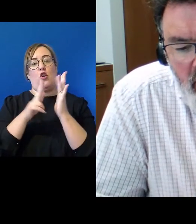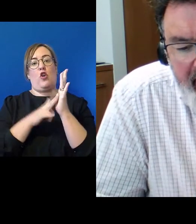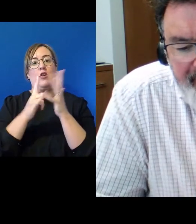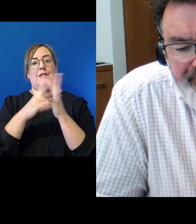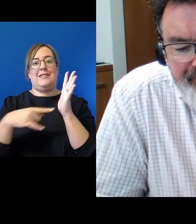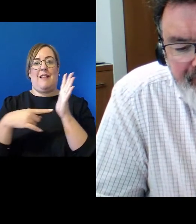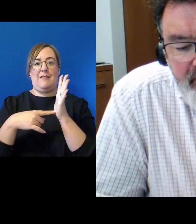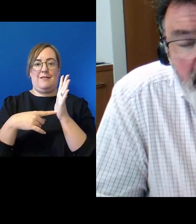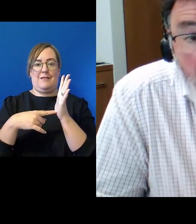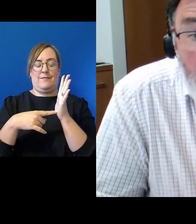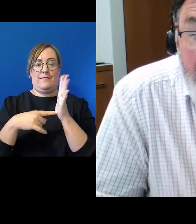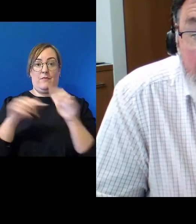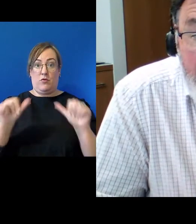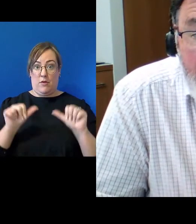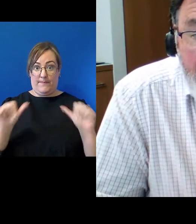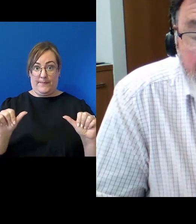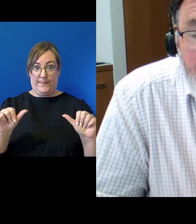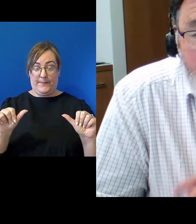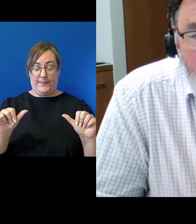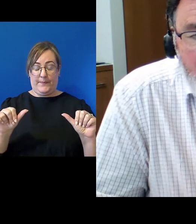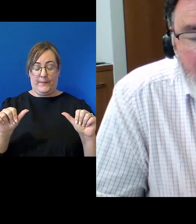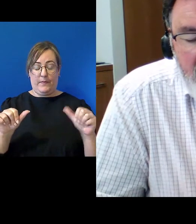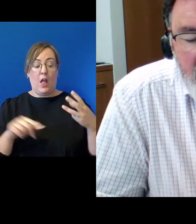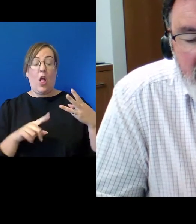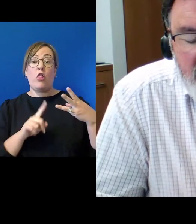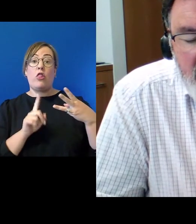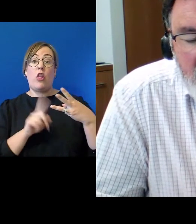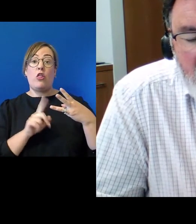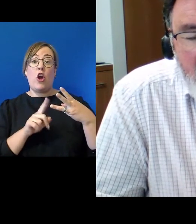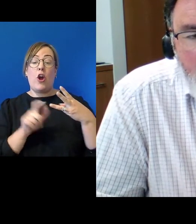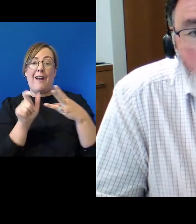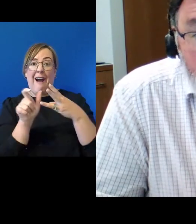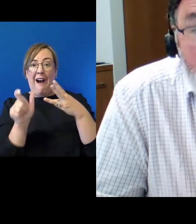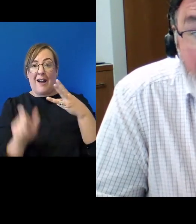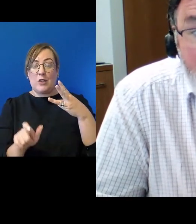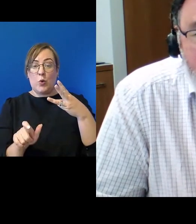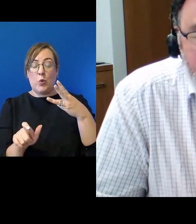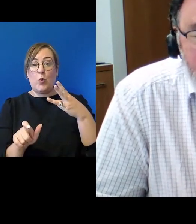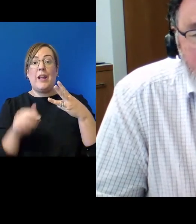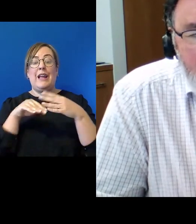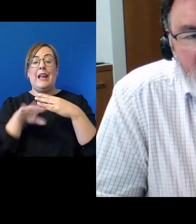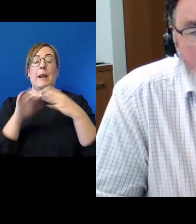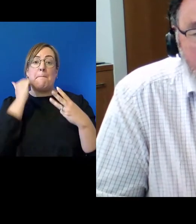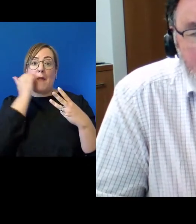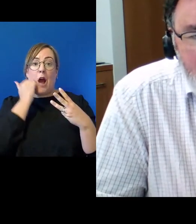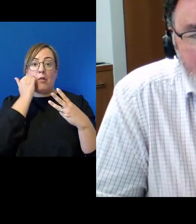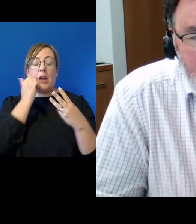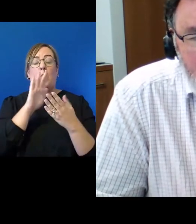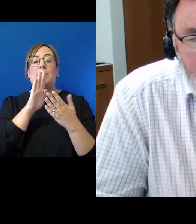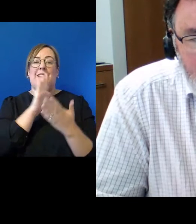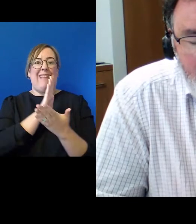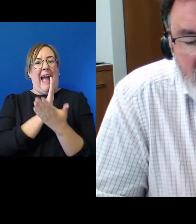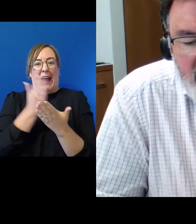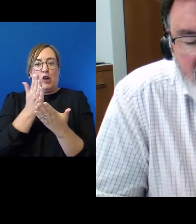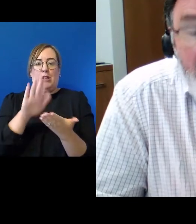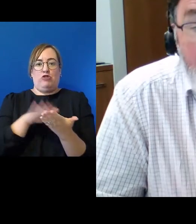All right. Oh, and the third article in the Maori text was an accurate translation of all the rights and privileges of